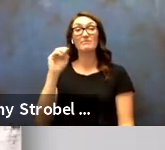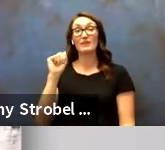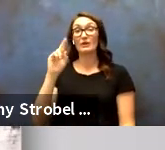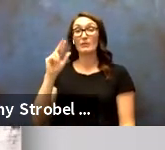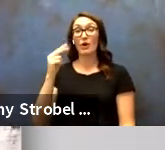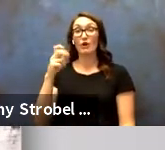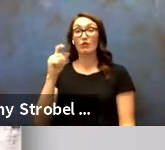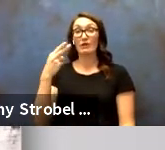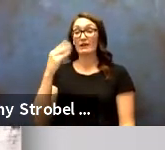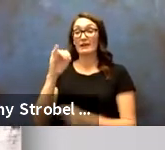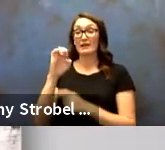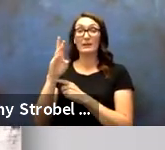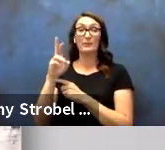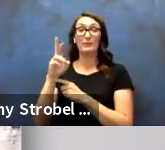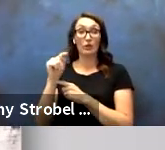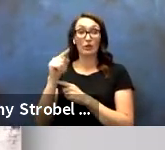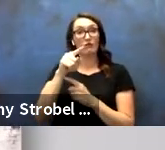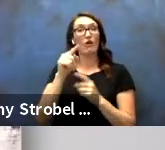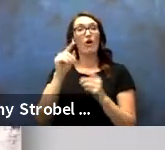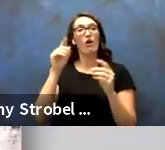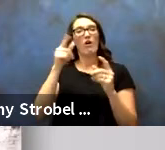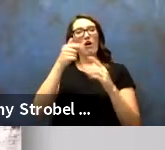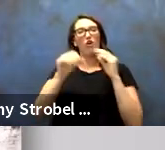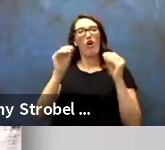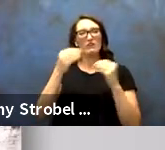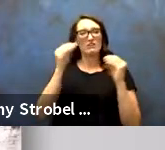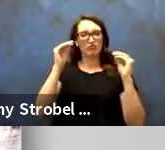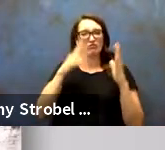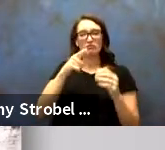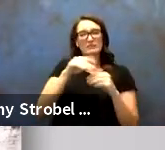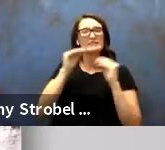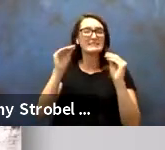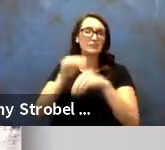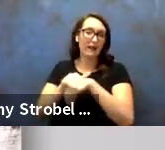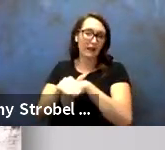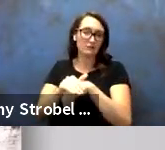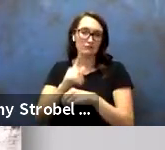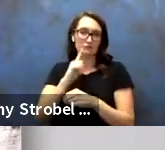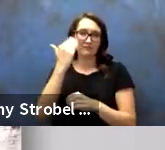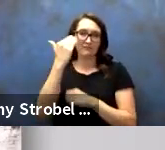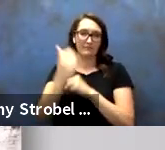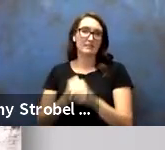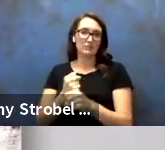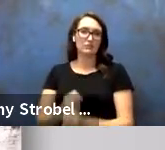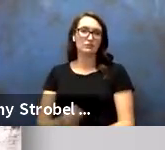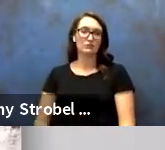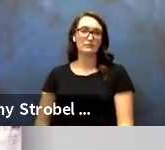Margaret Hebert, Office of Instruction, English Instructor, 15 years.